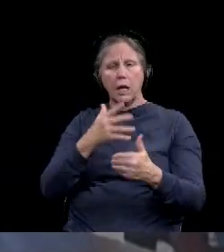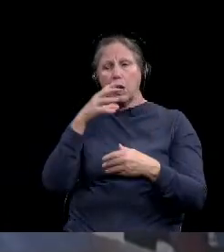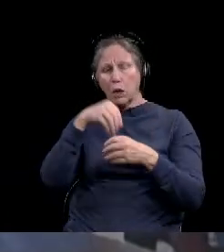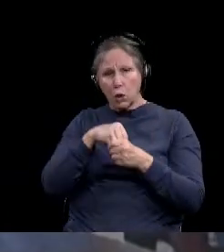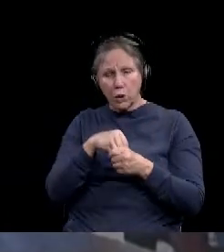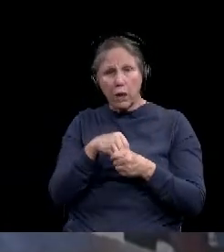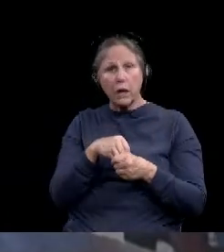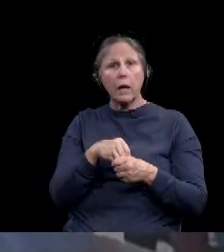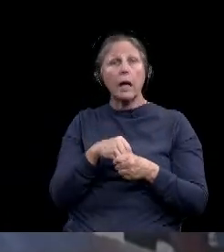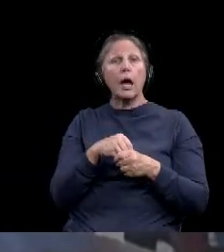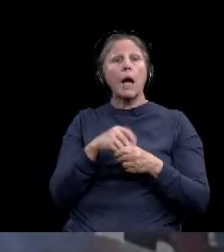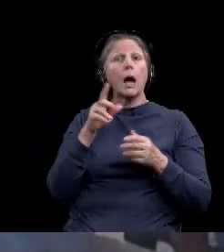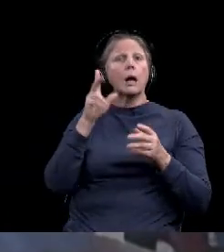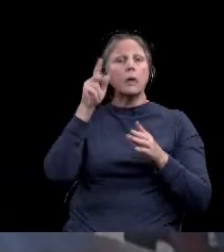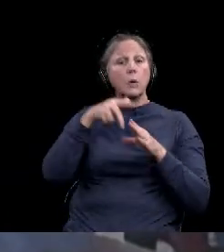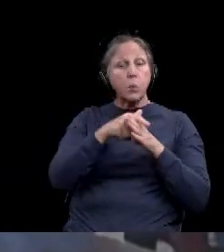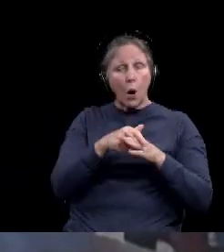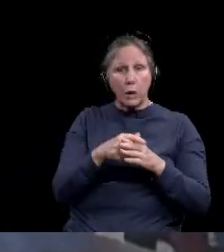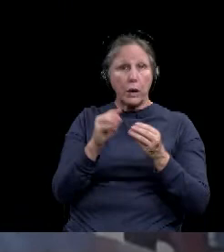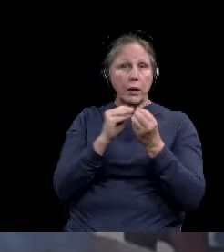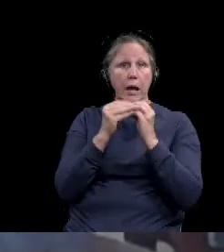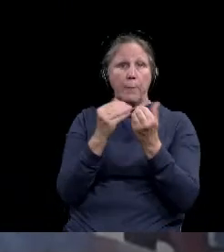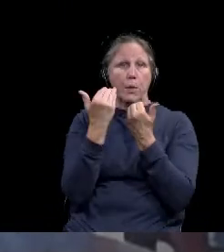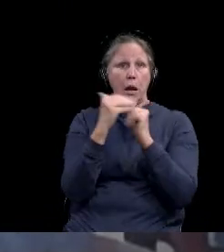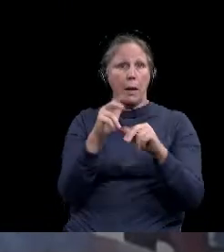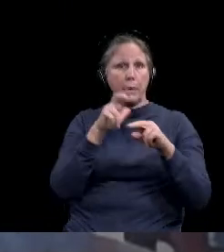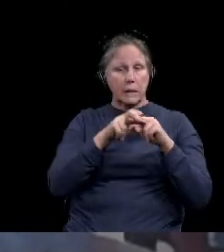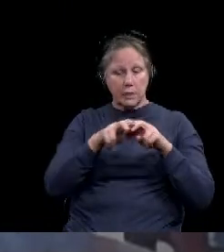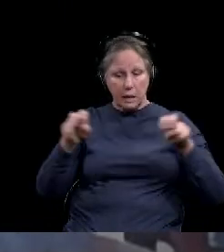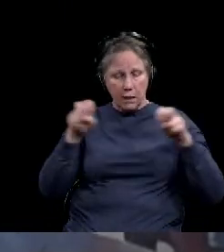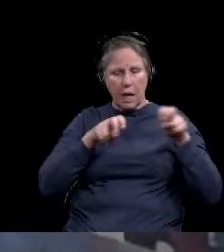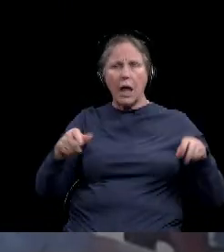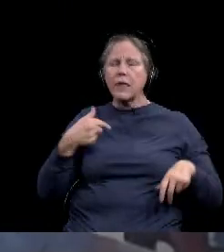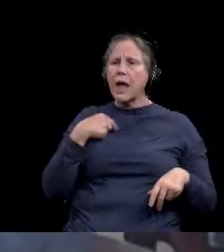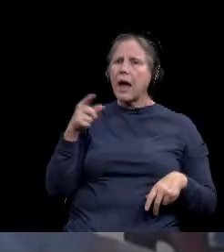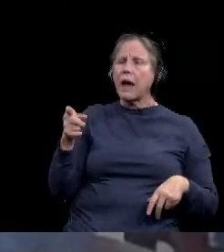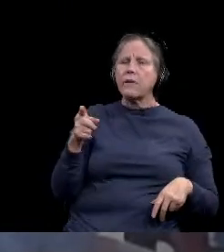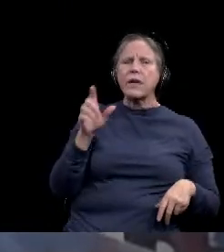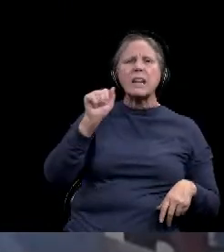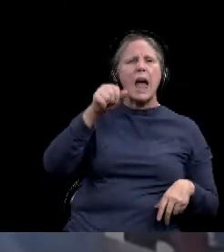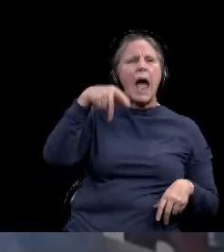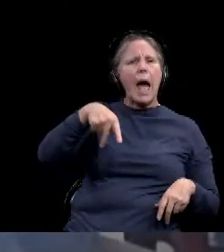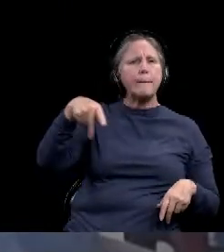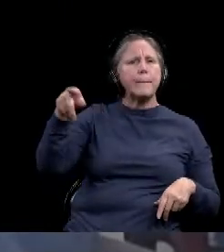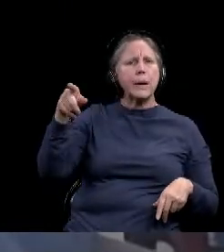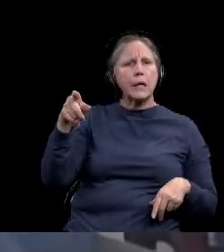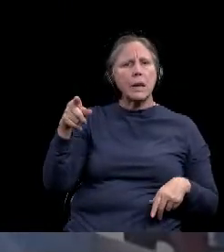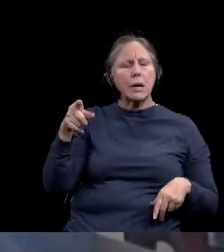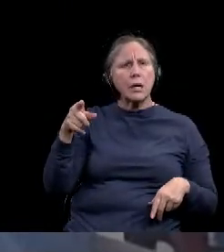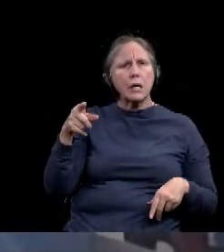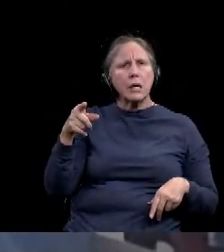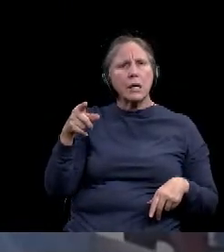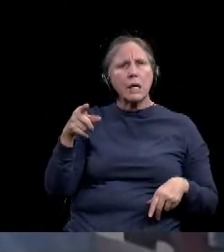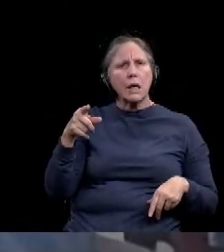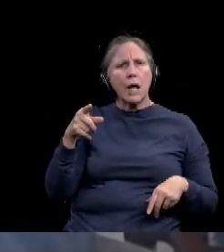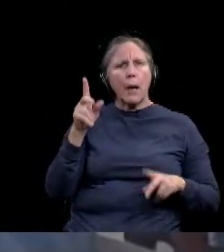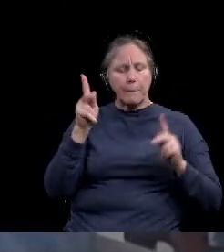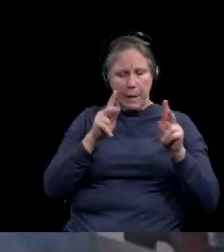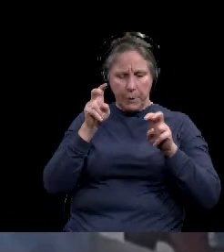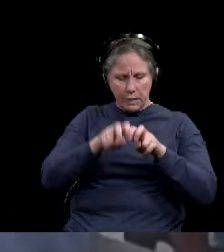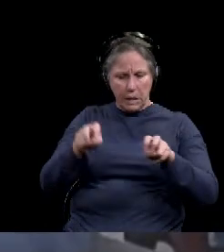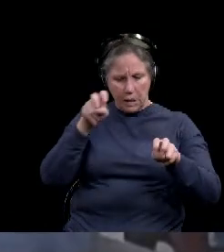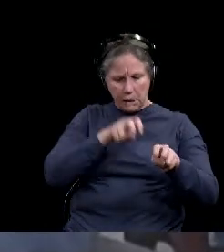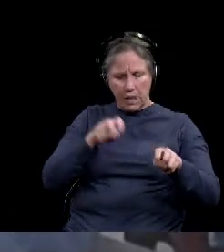limited seating. The hard Texas fair utilizes, uh, an app that, uh, that places people in